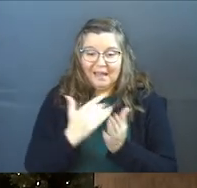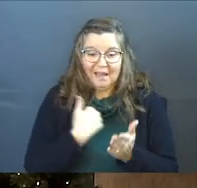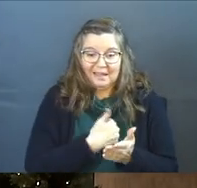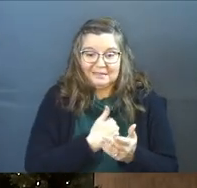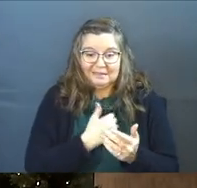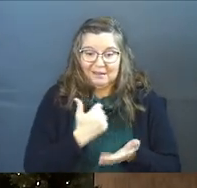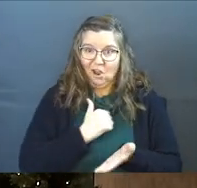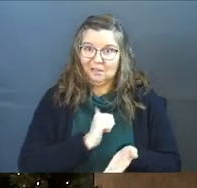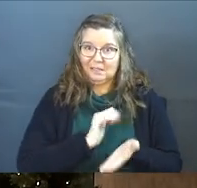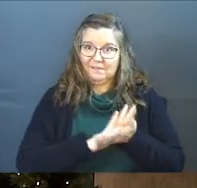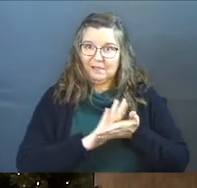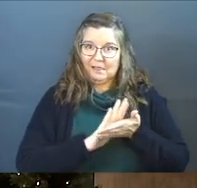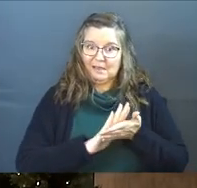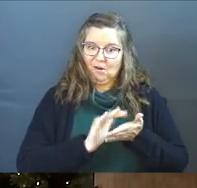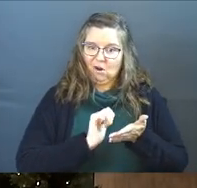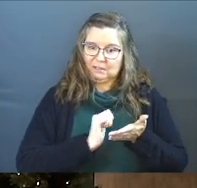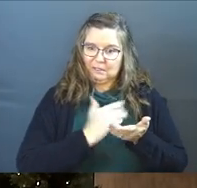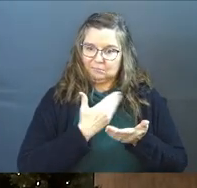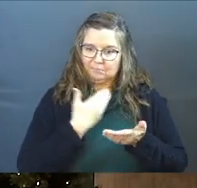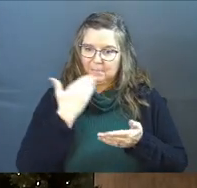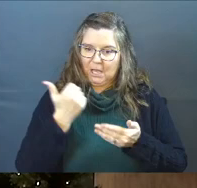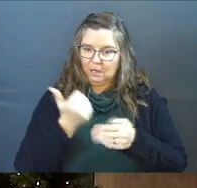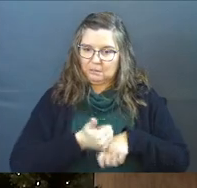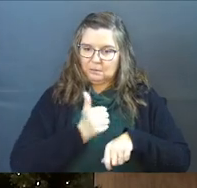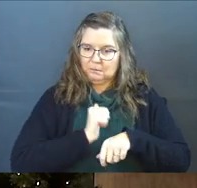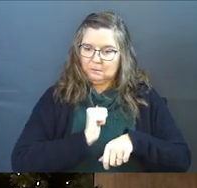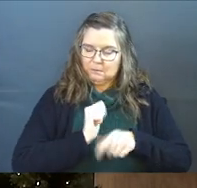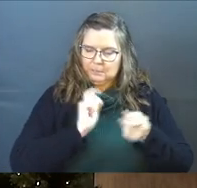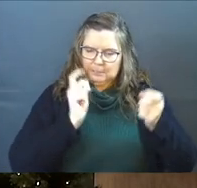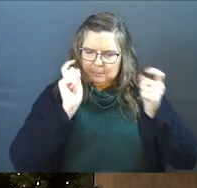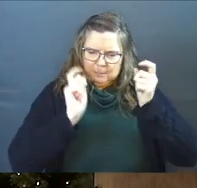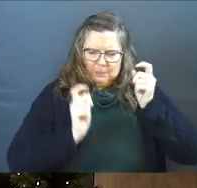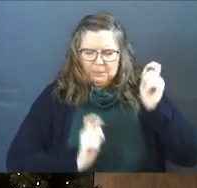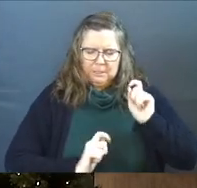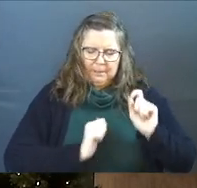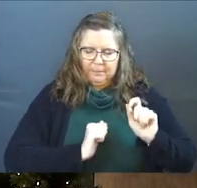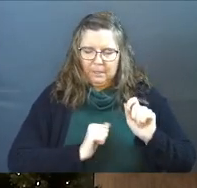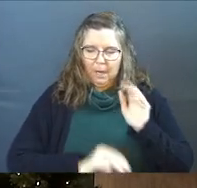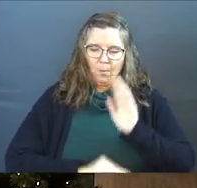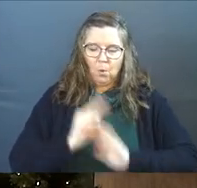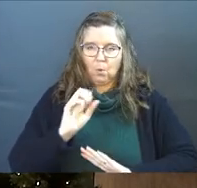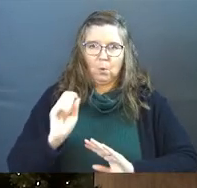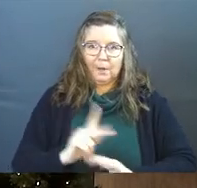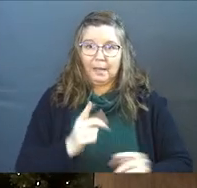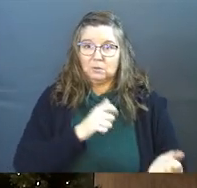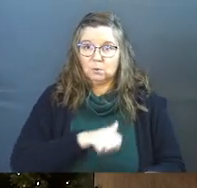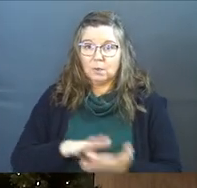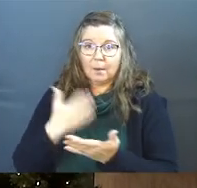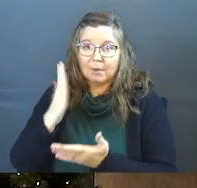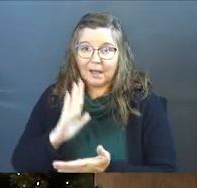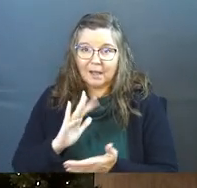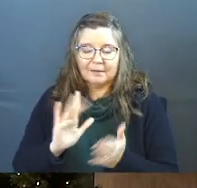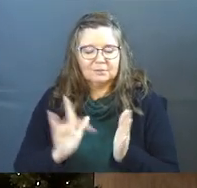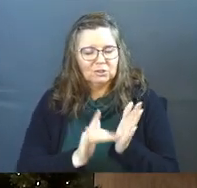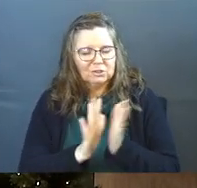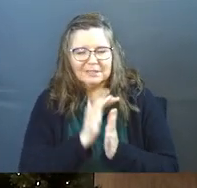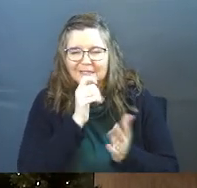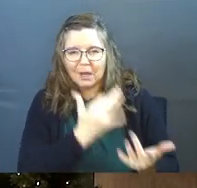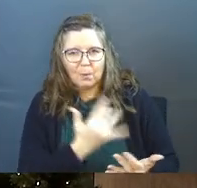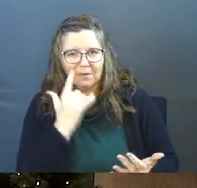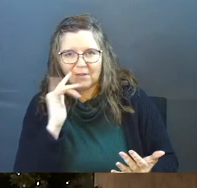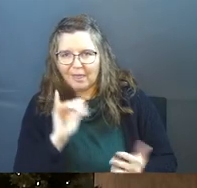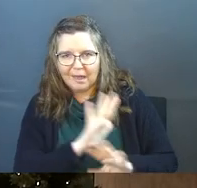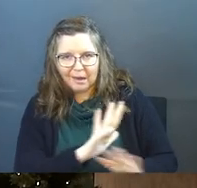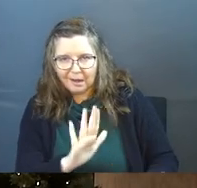try to clean up our past or try to make up for our past or even try to get ourselves morally okay to come to God. Jesus isn't waiting